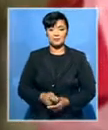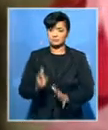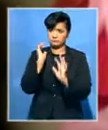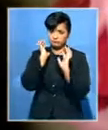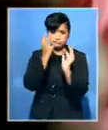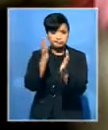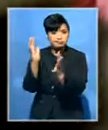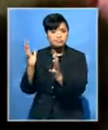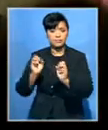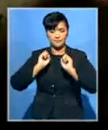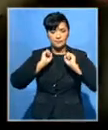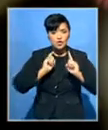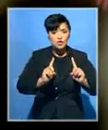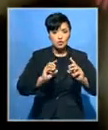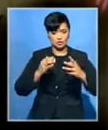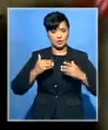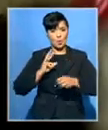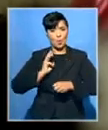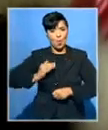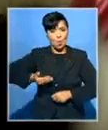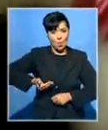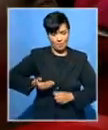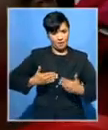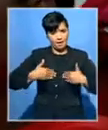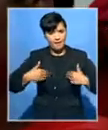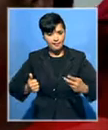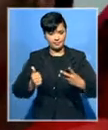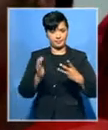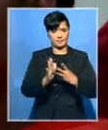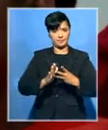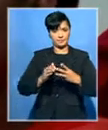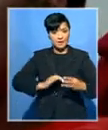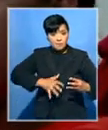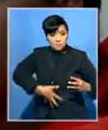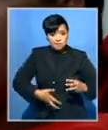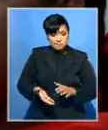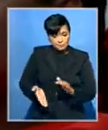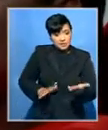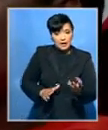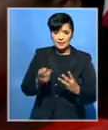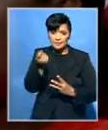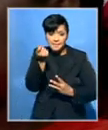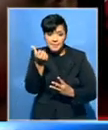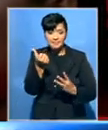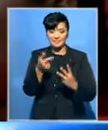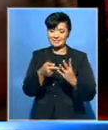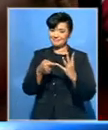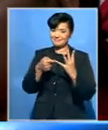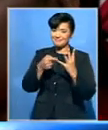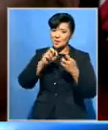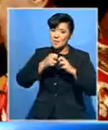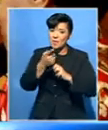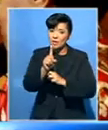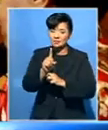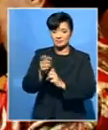praised progress on education, maternal health and child mortality, she railed against the slow progress made on violence